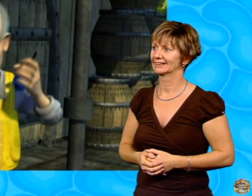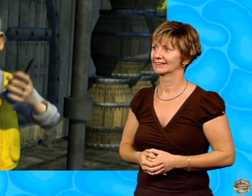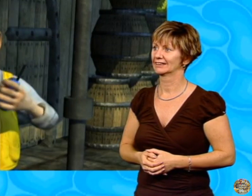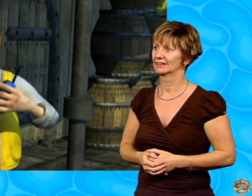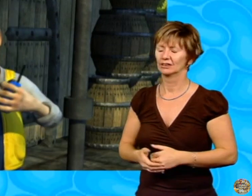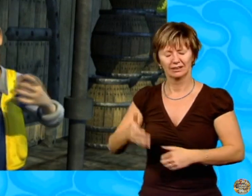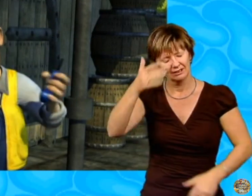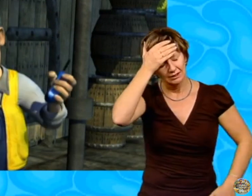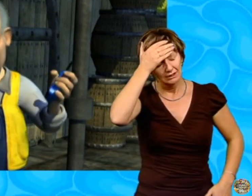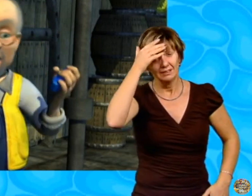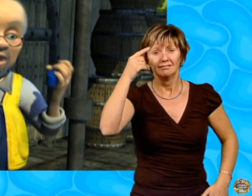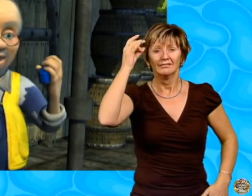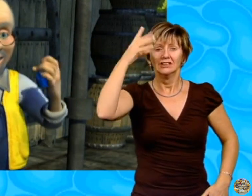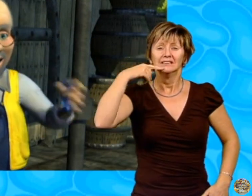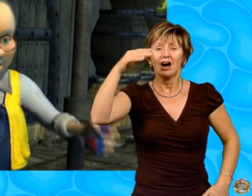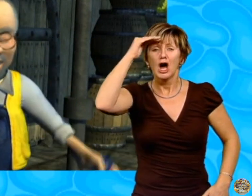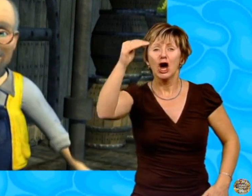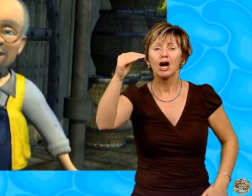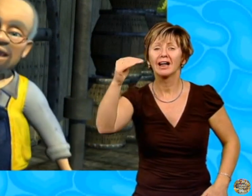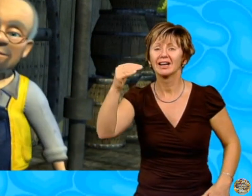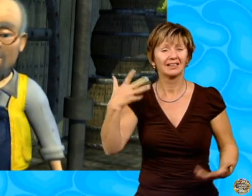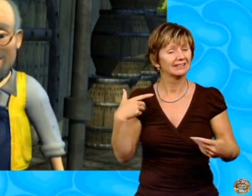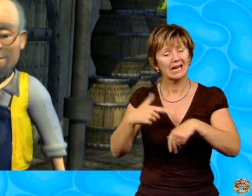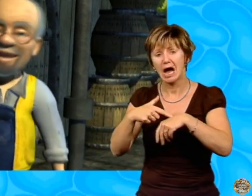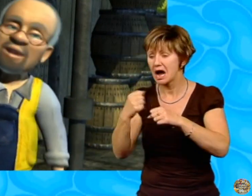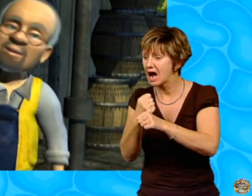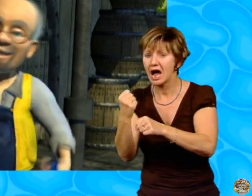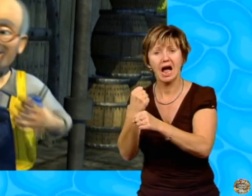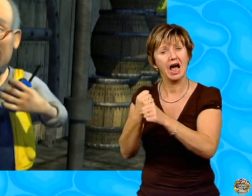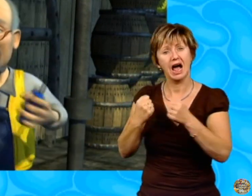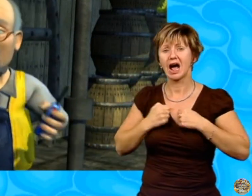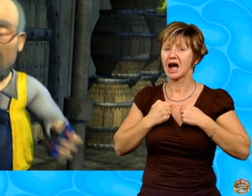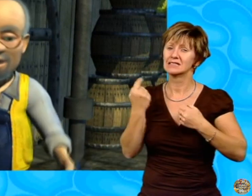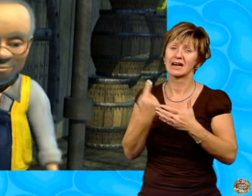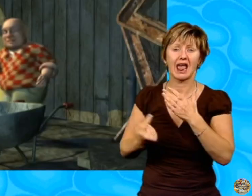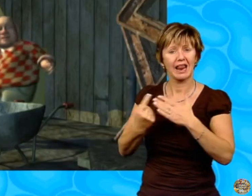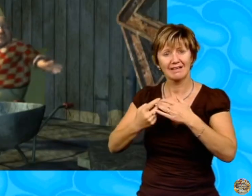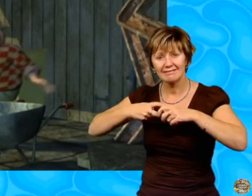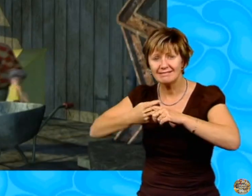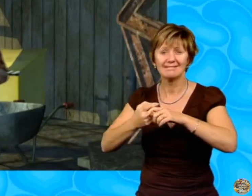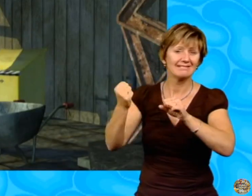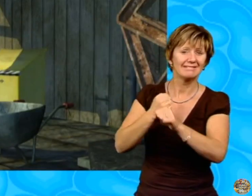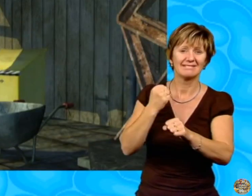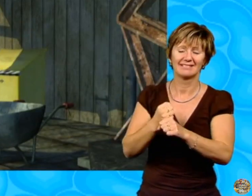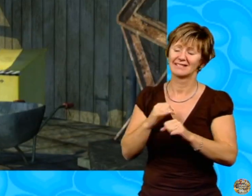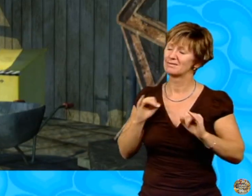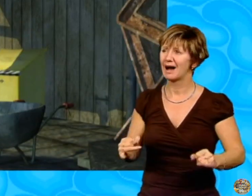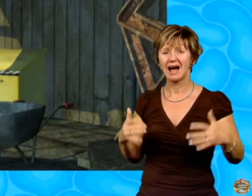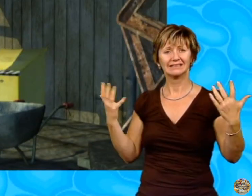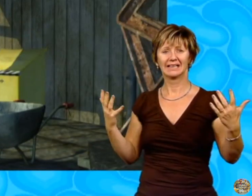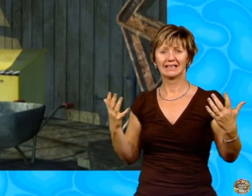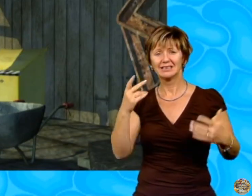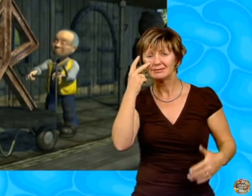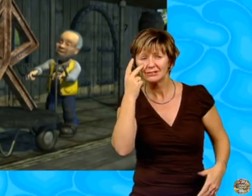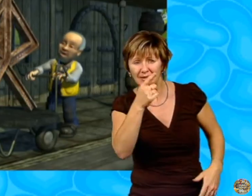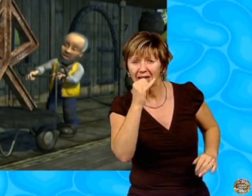Oh, I forgot to tell Ernie that I won't have time to make me own statue. Having a bad day, are we, Mr